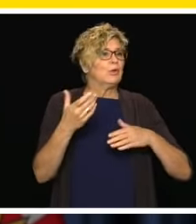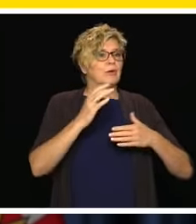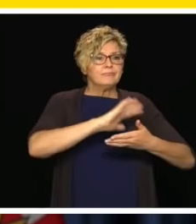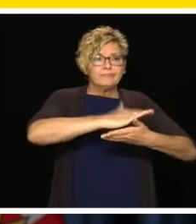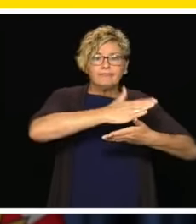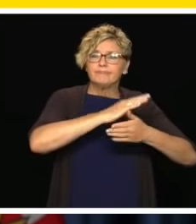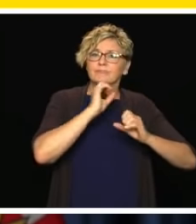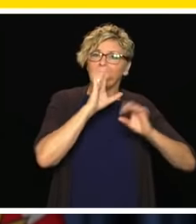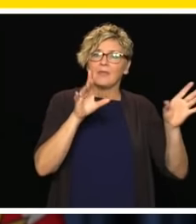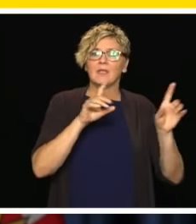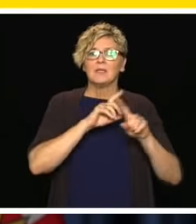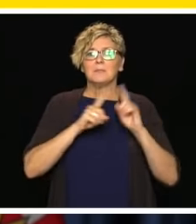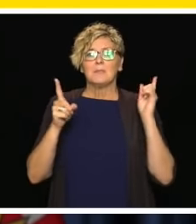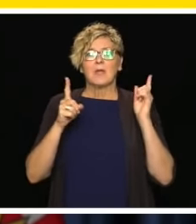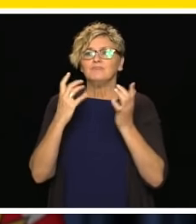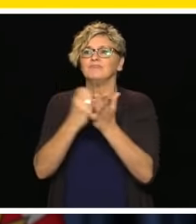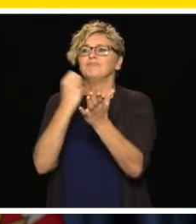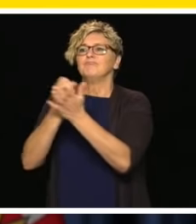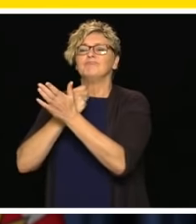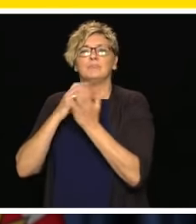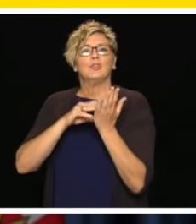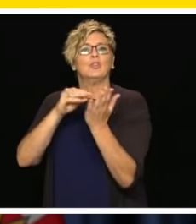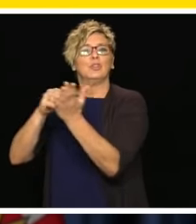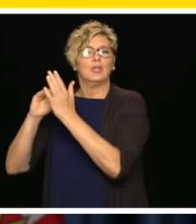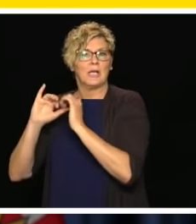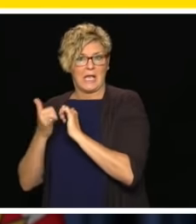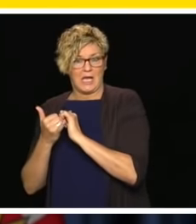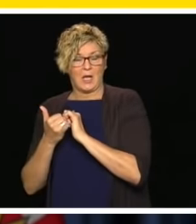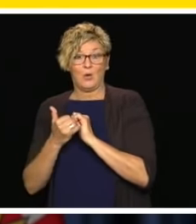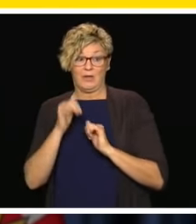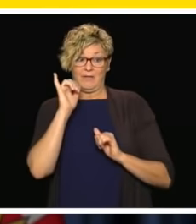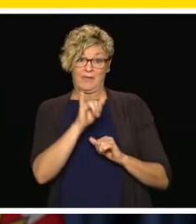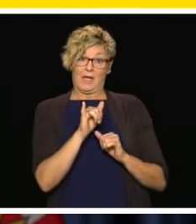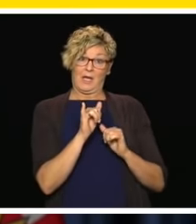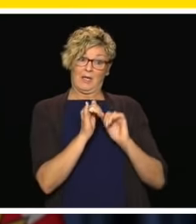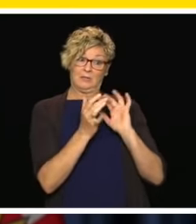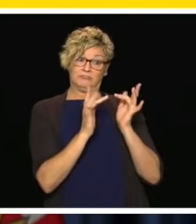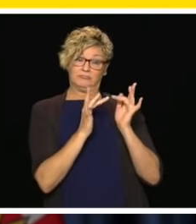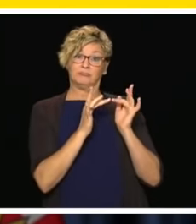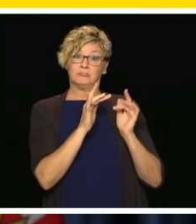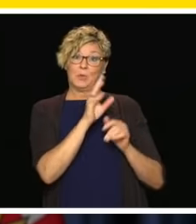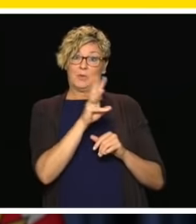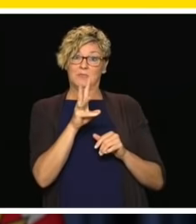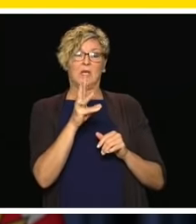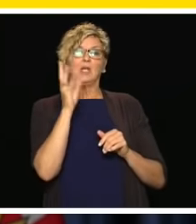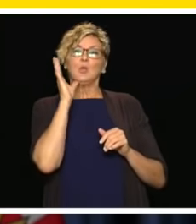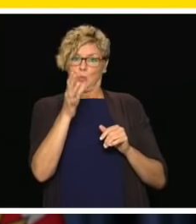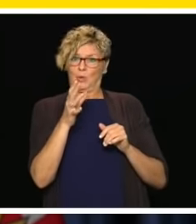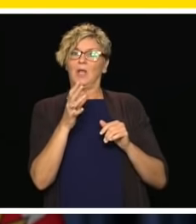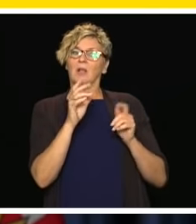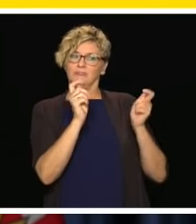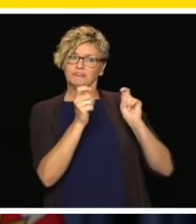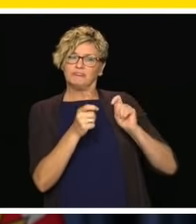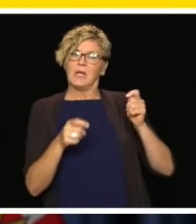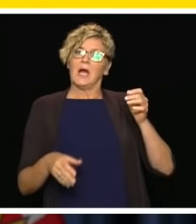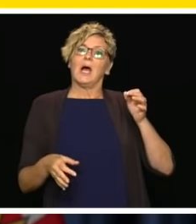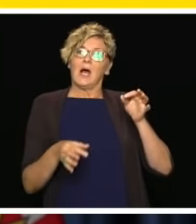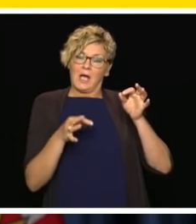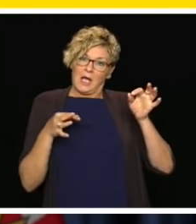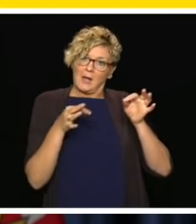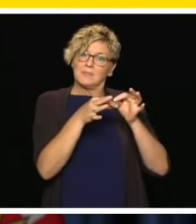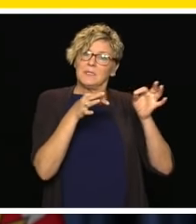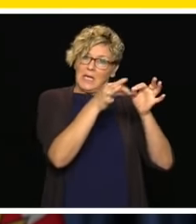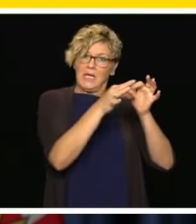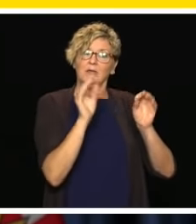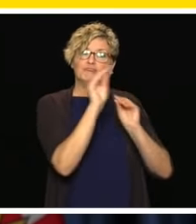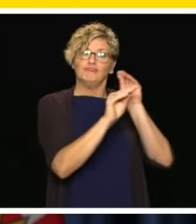resources for kids to get help when they need it. That site as I mentioned will be available and updated continuously. As we get ready to take